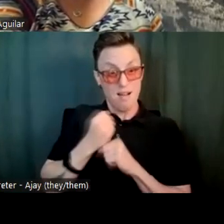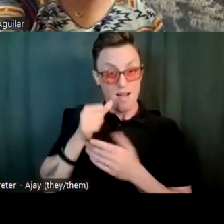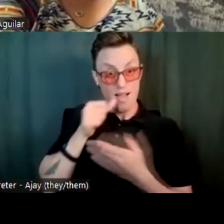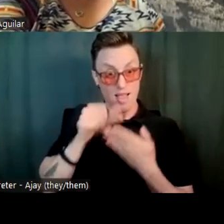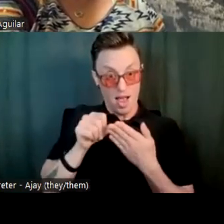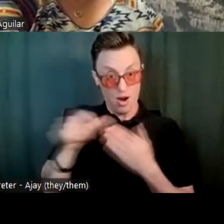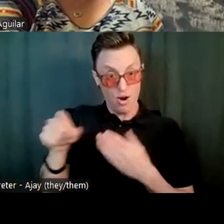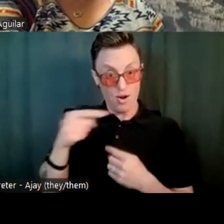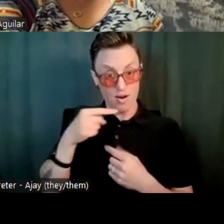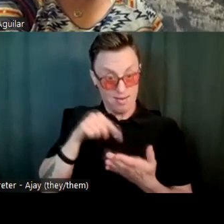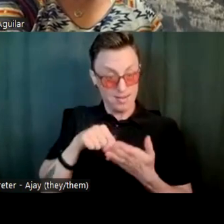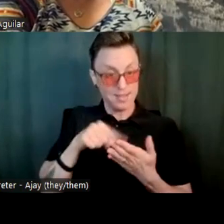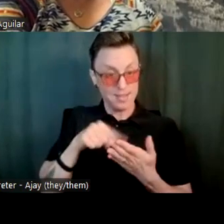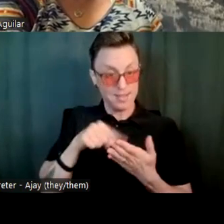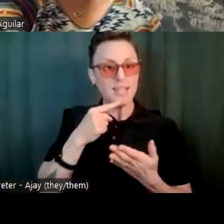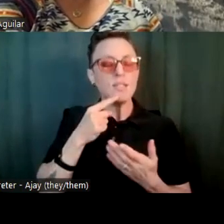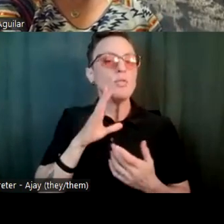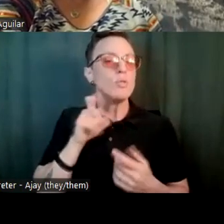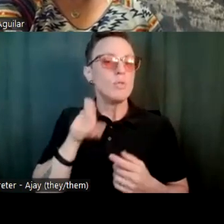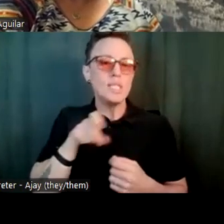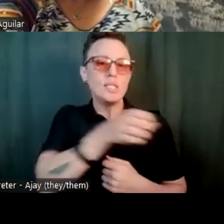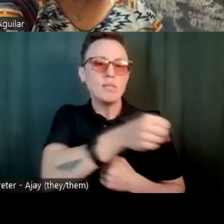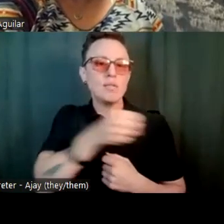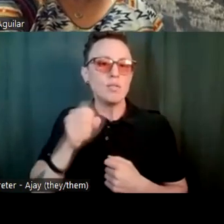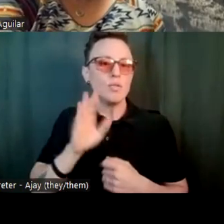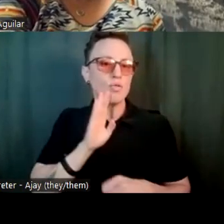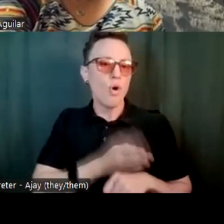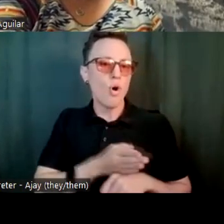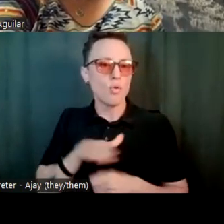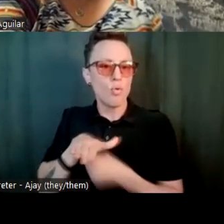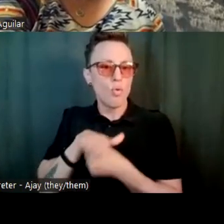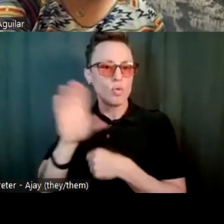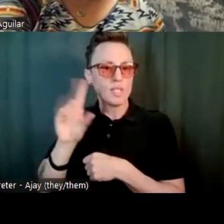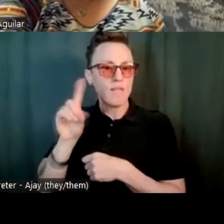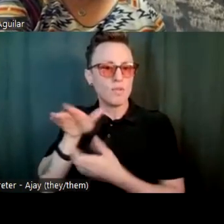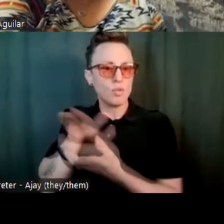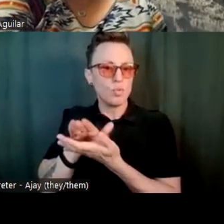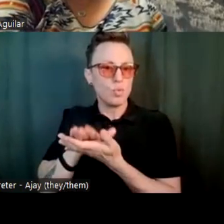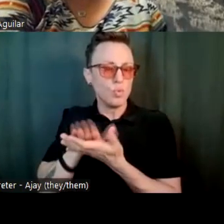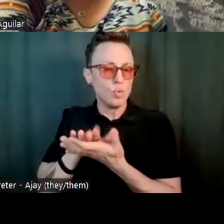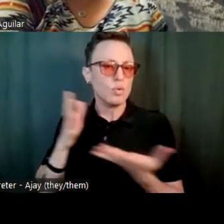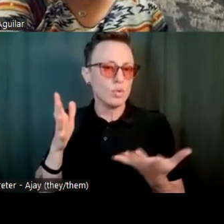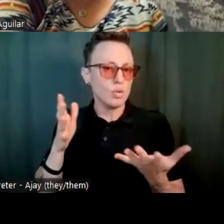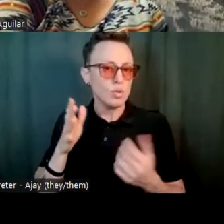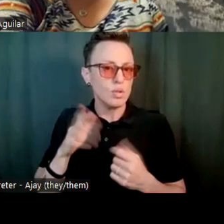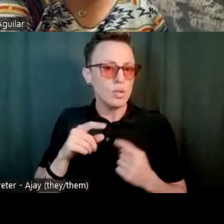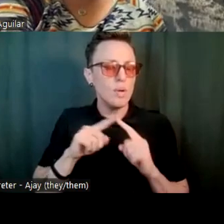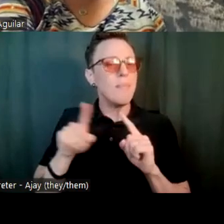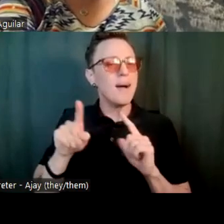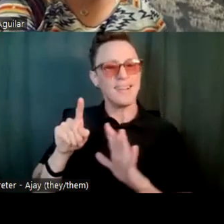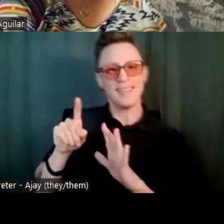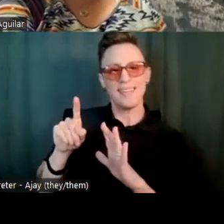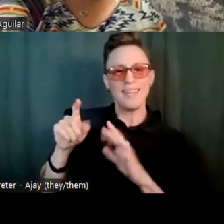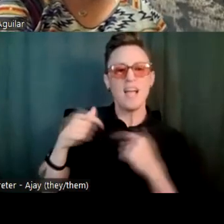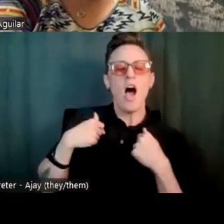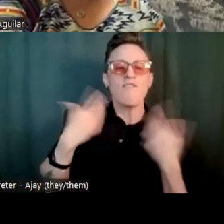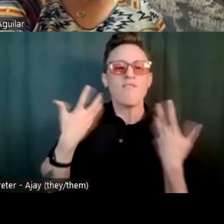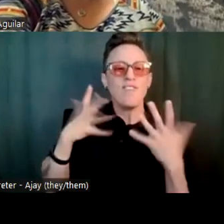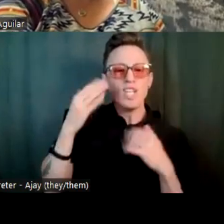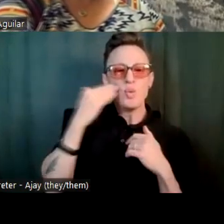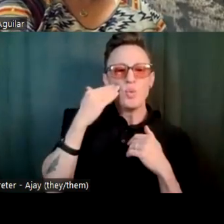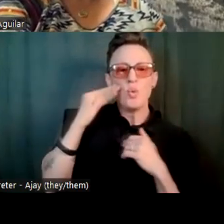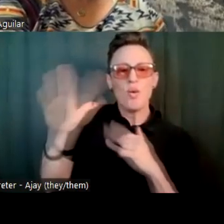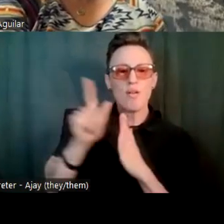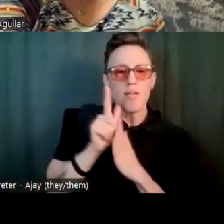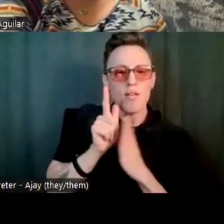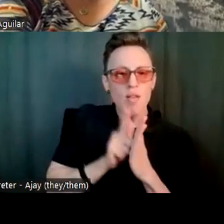into the local Denver County school. But at that point, I knew all the laws and all